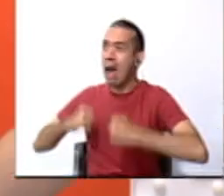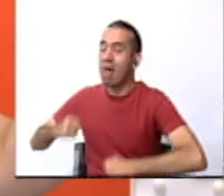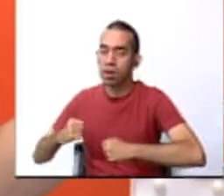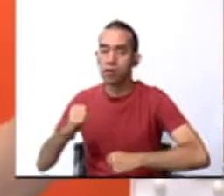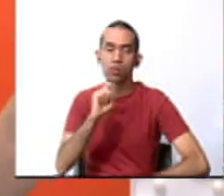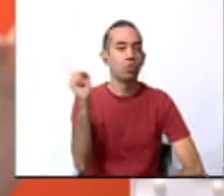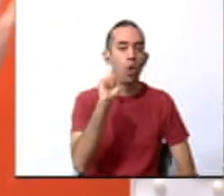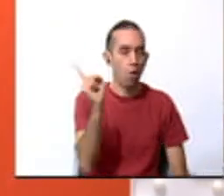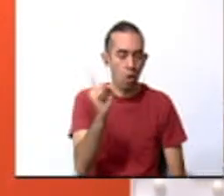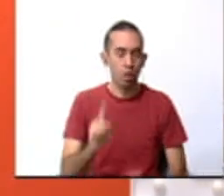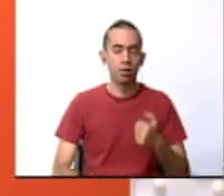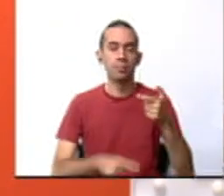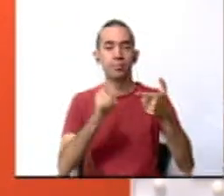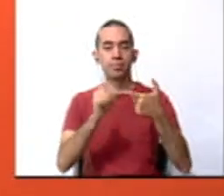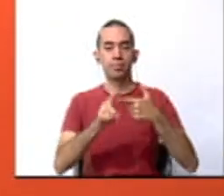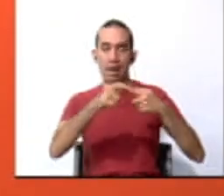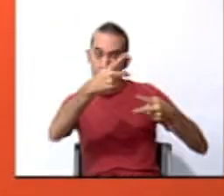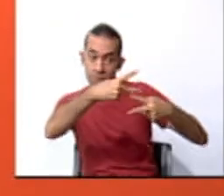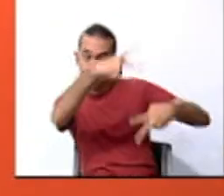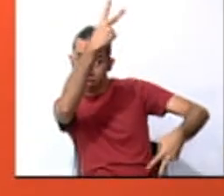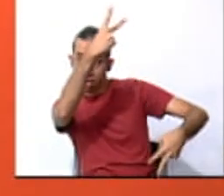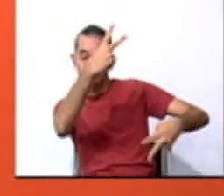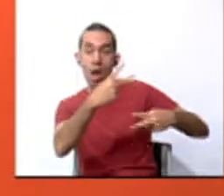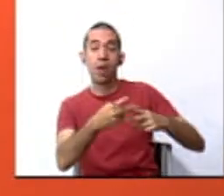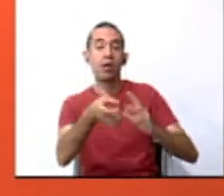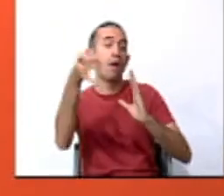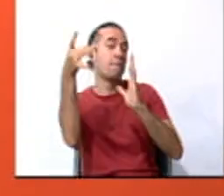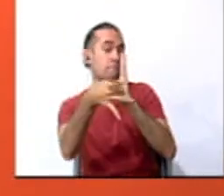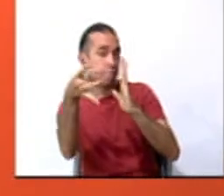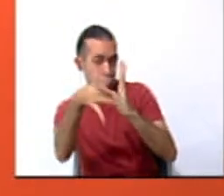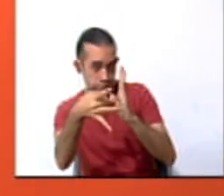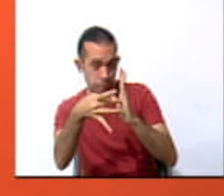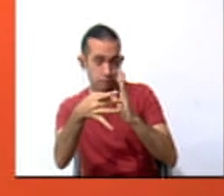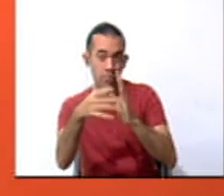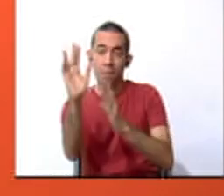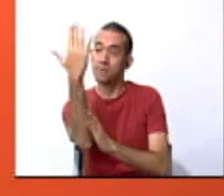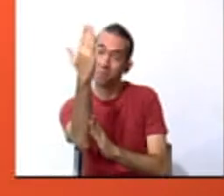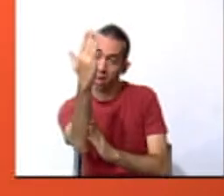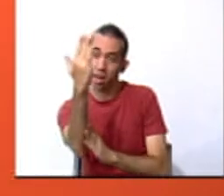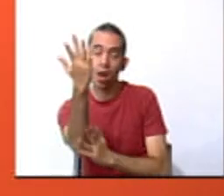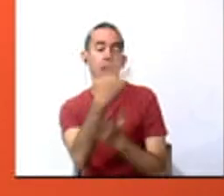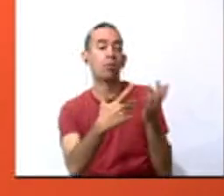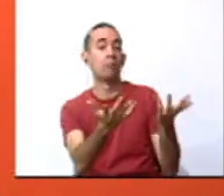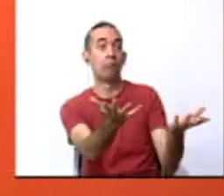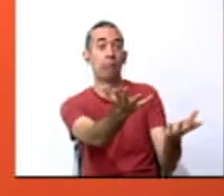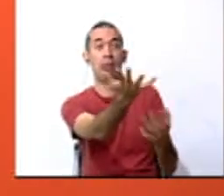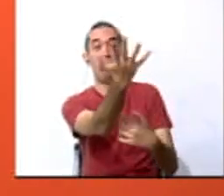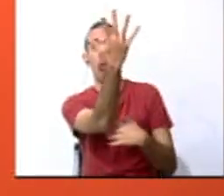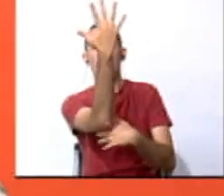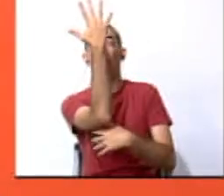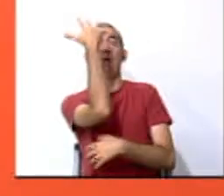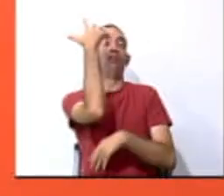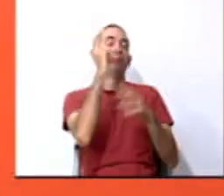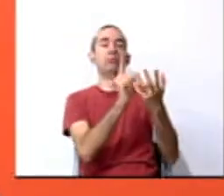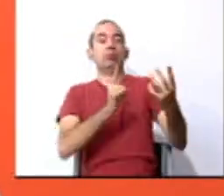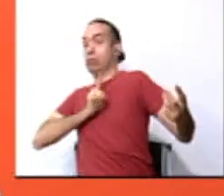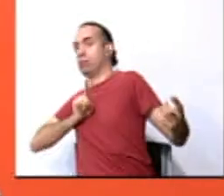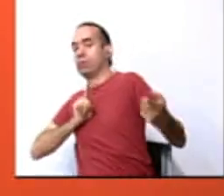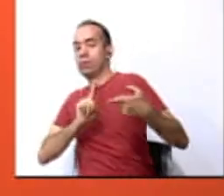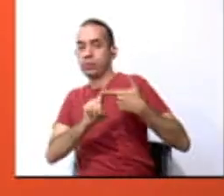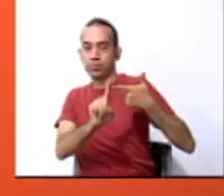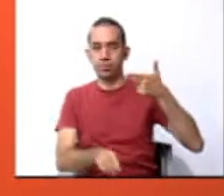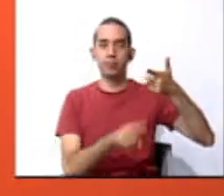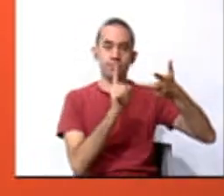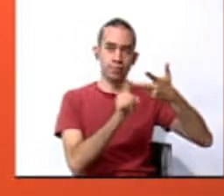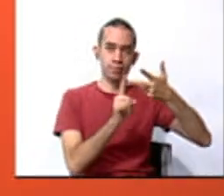Stay away from windows, glass, mirrors, or objects that can fall on you. Number two,